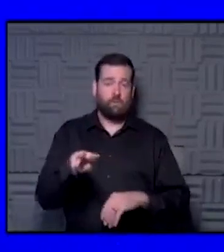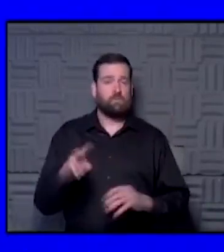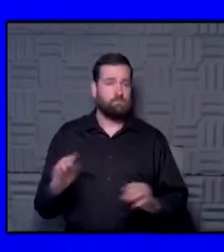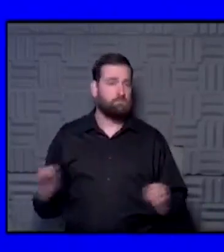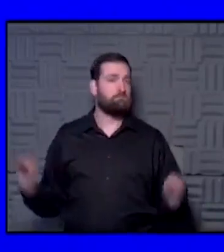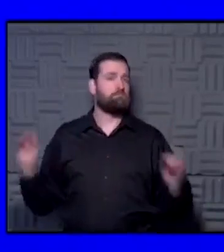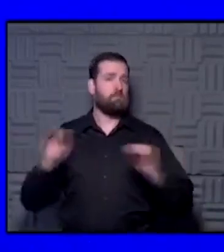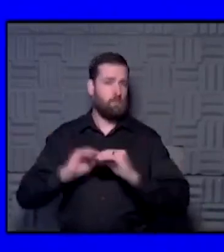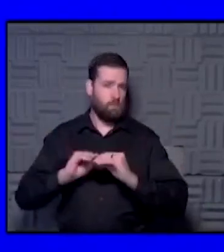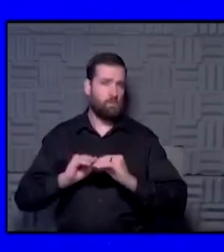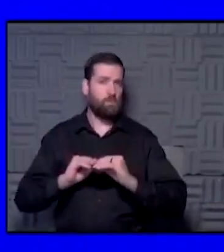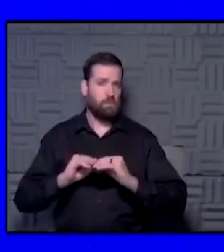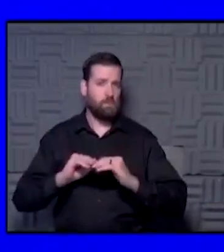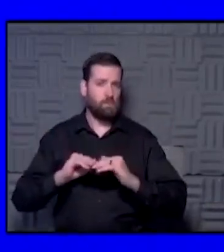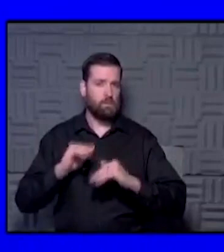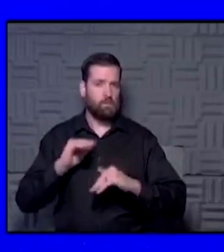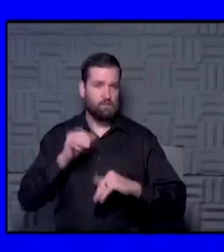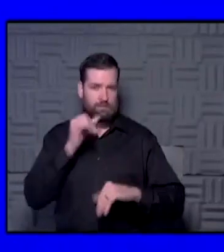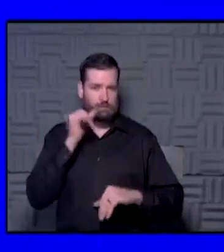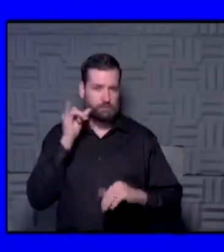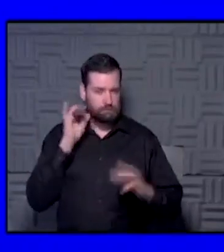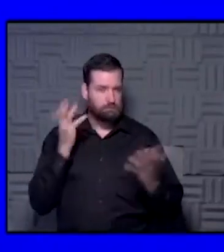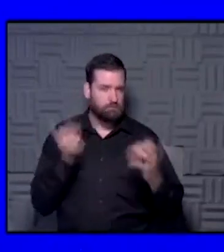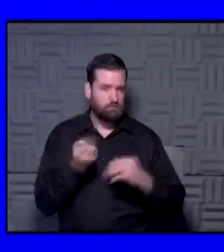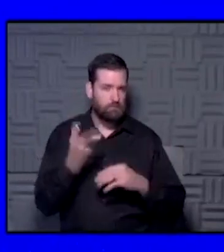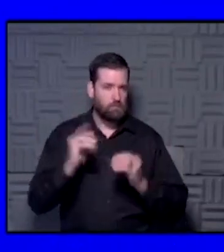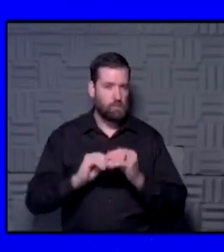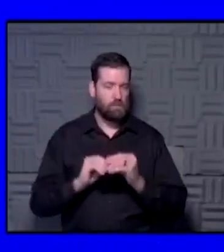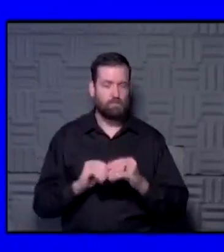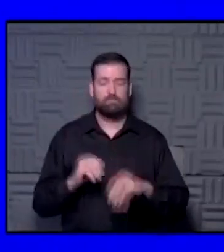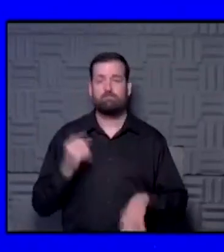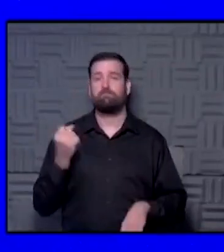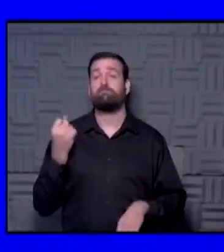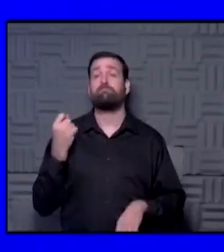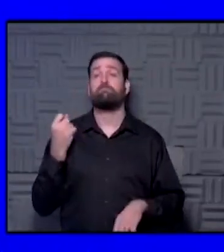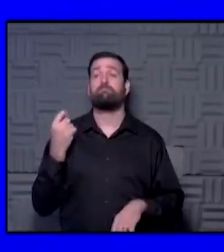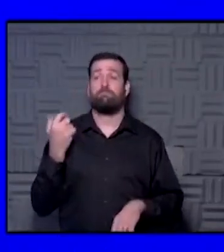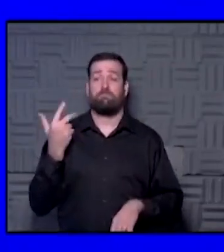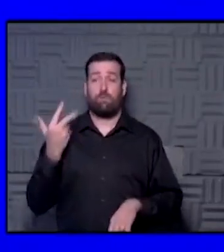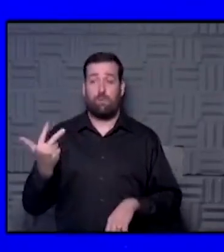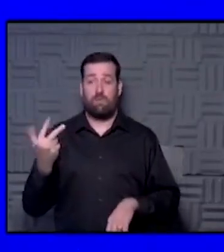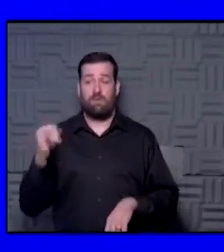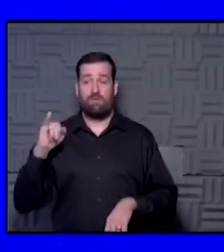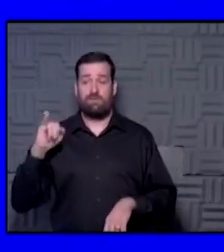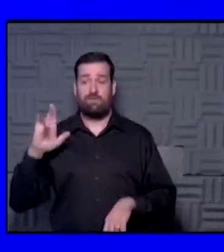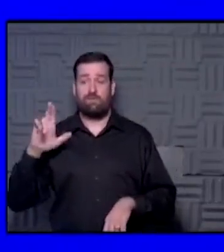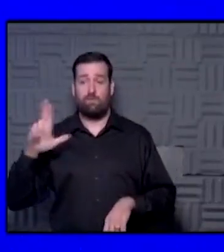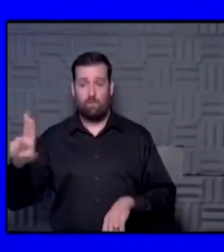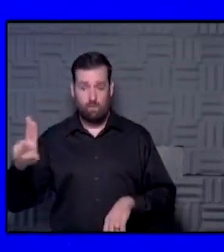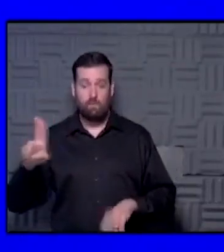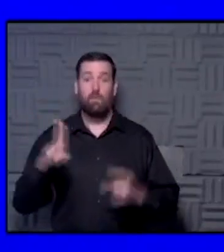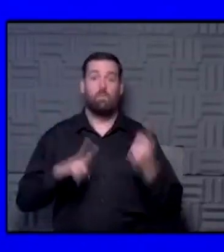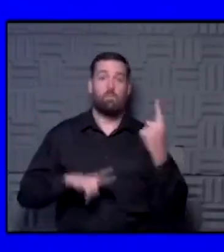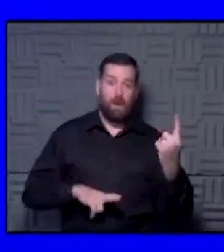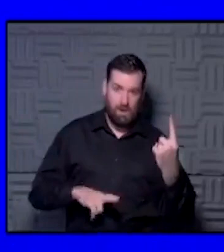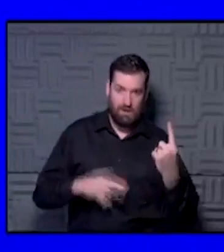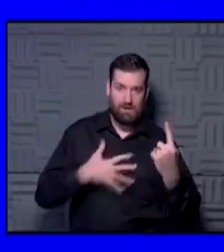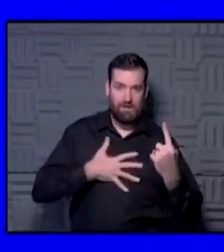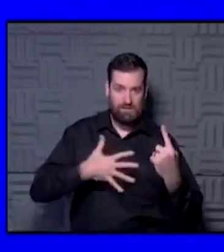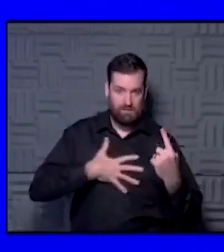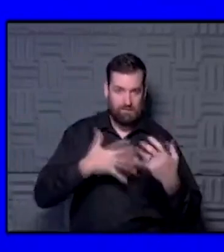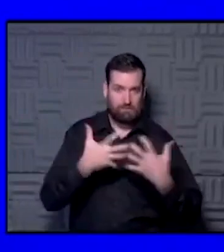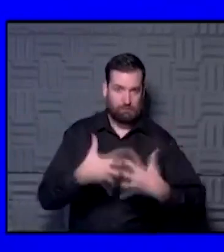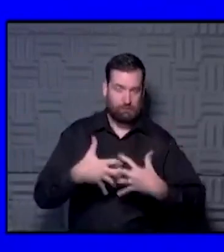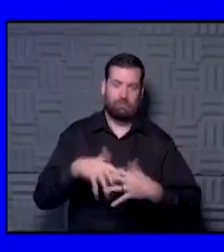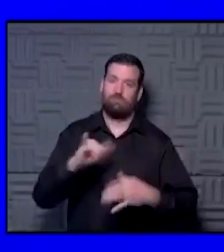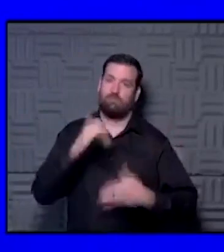bit more than we did yesterday, a couple more, but only three in the ICU and only one on the ventilator. So that's good.